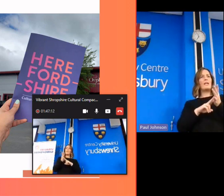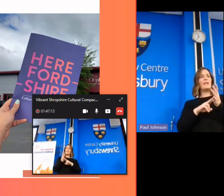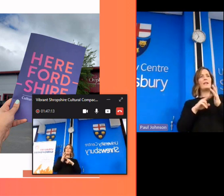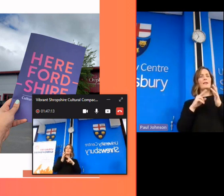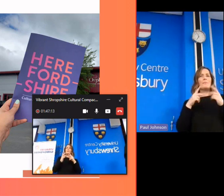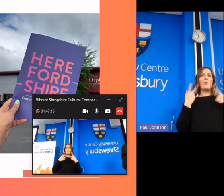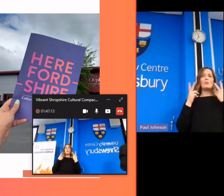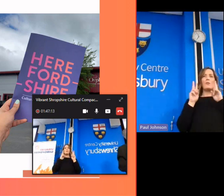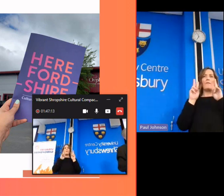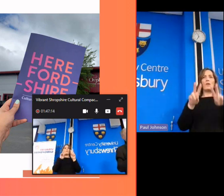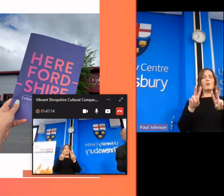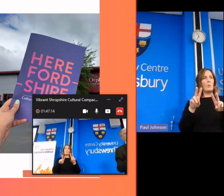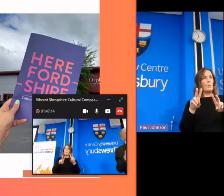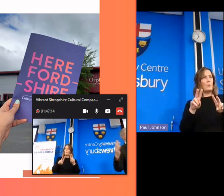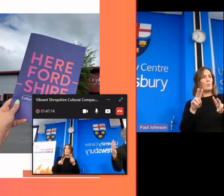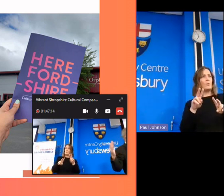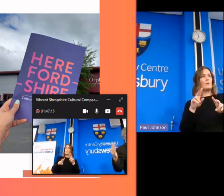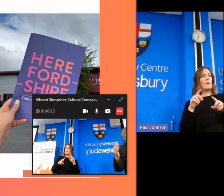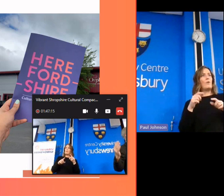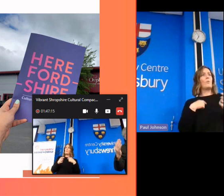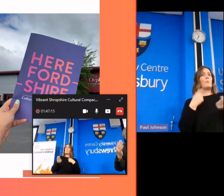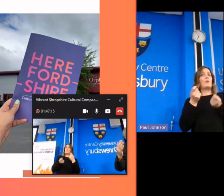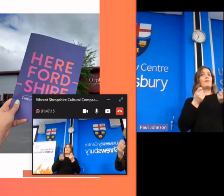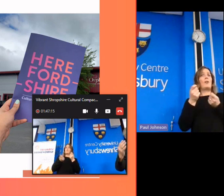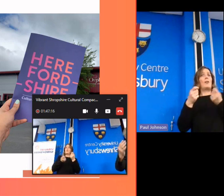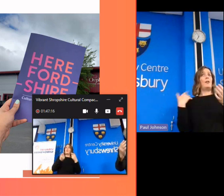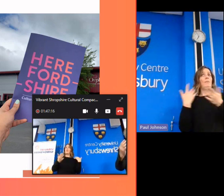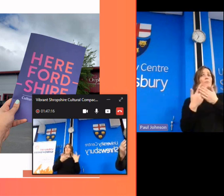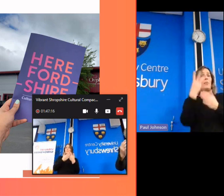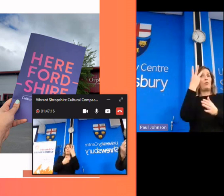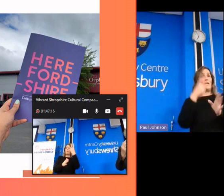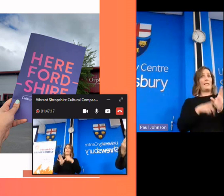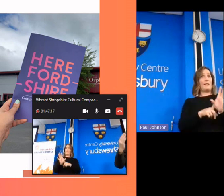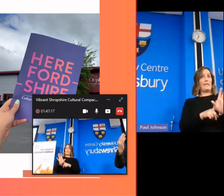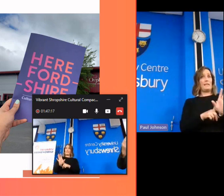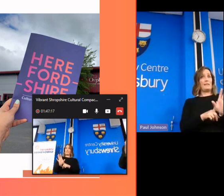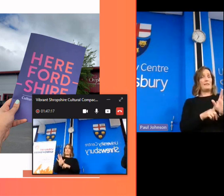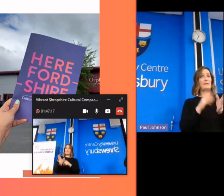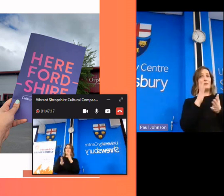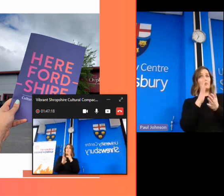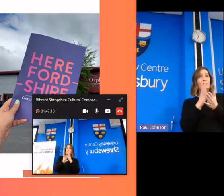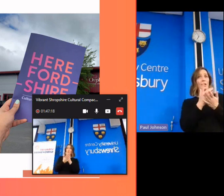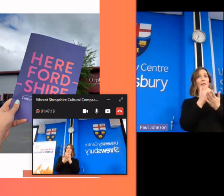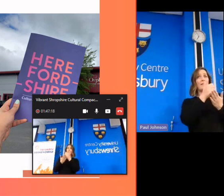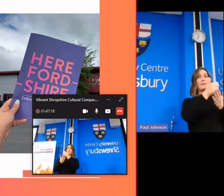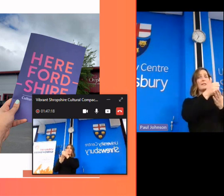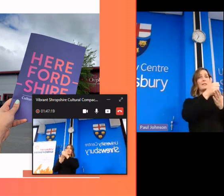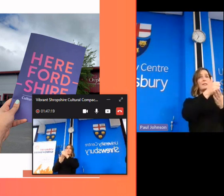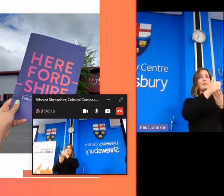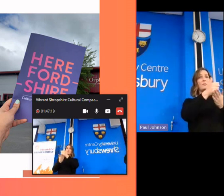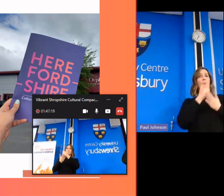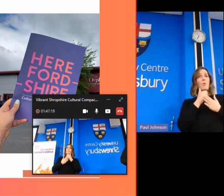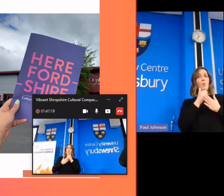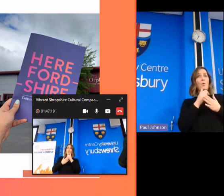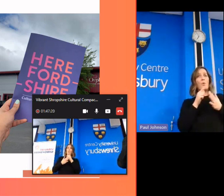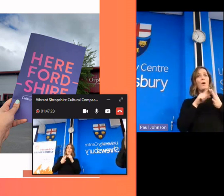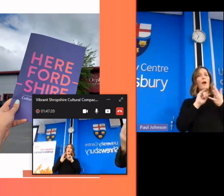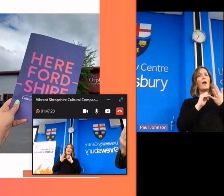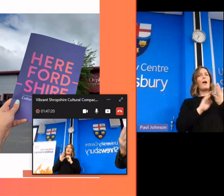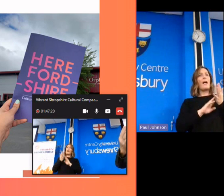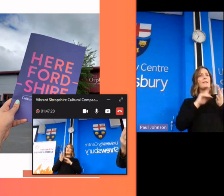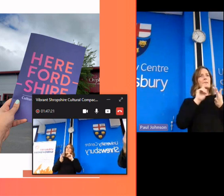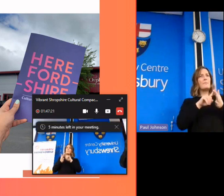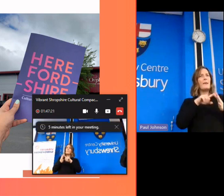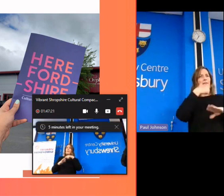um and uh we've been running that for three years um really with support from esme as the